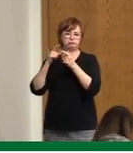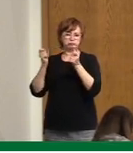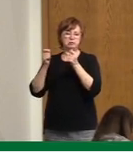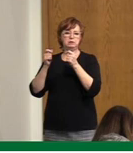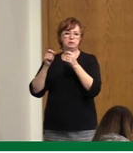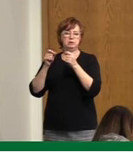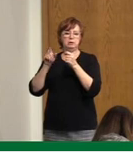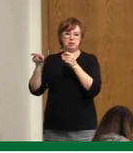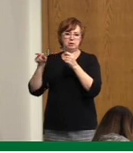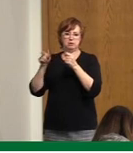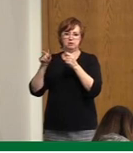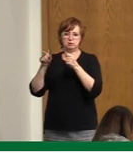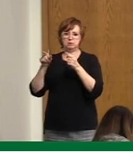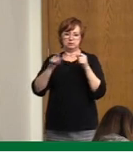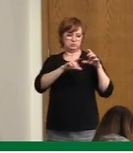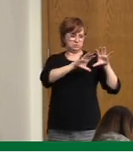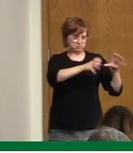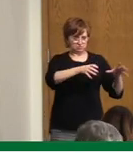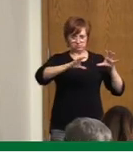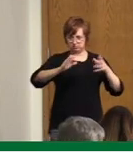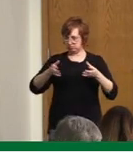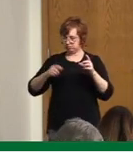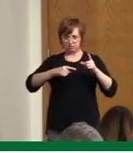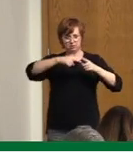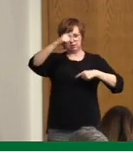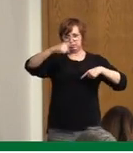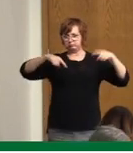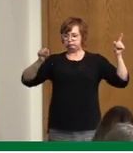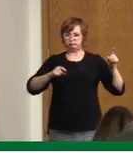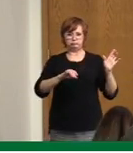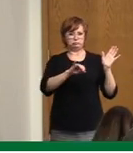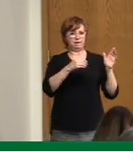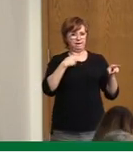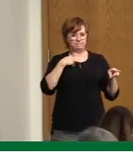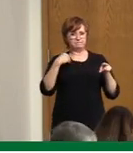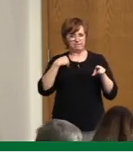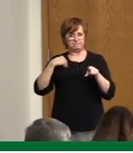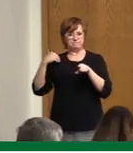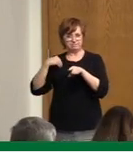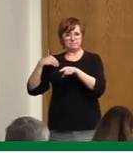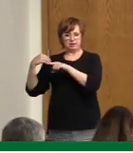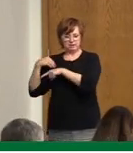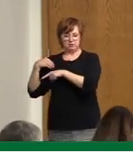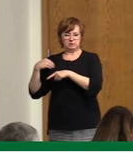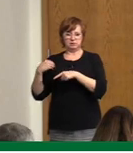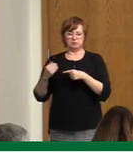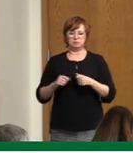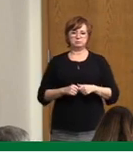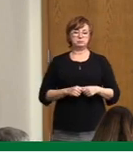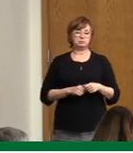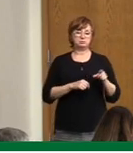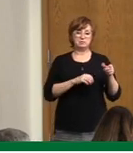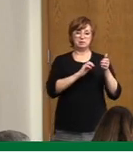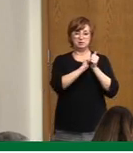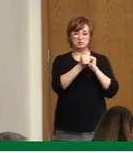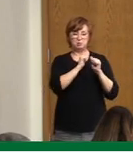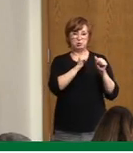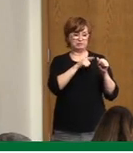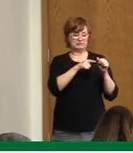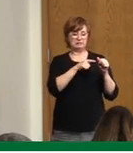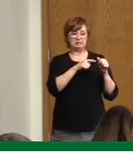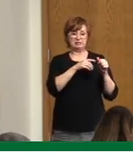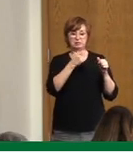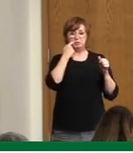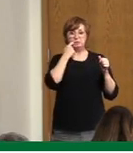sectors. And again, the message here is that some sectors that we have seen quite a rise, you know, like sports, have been paused.